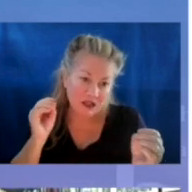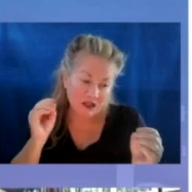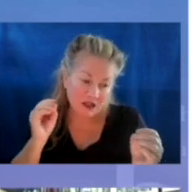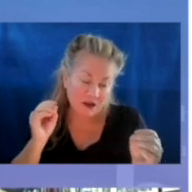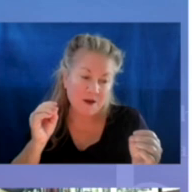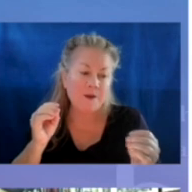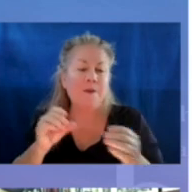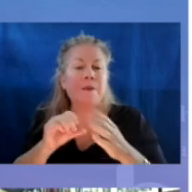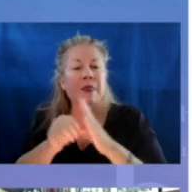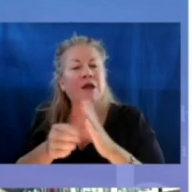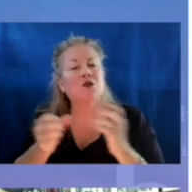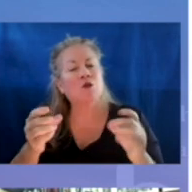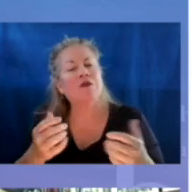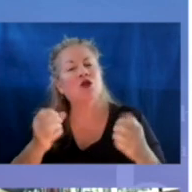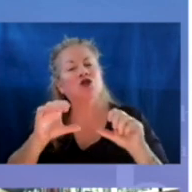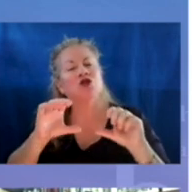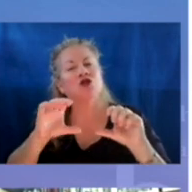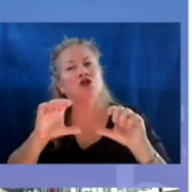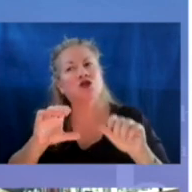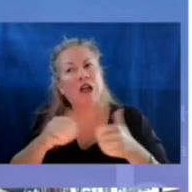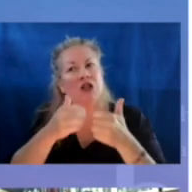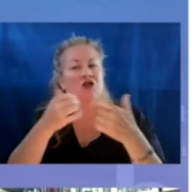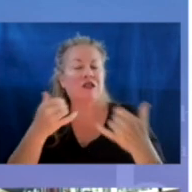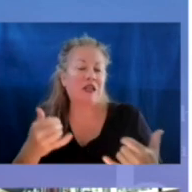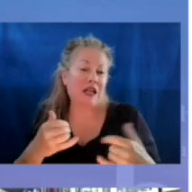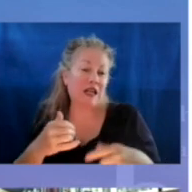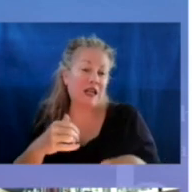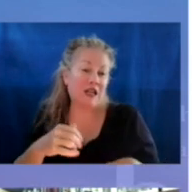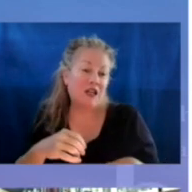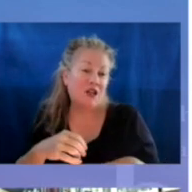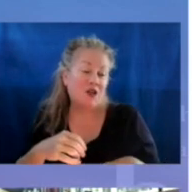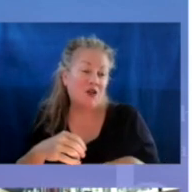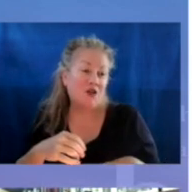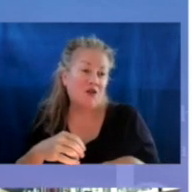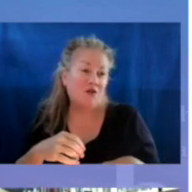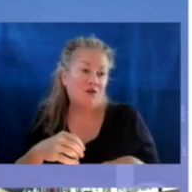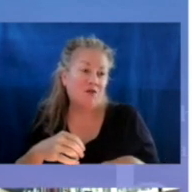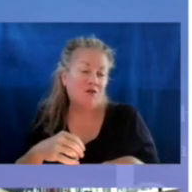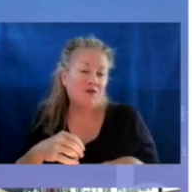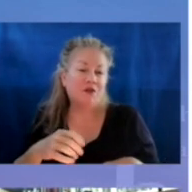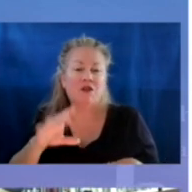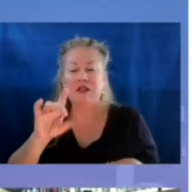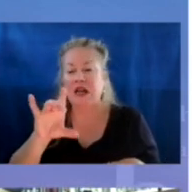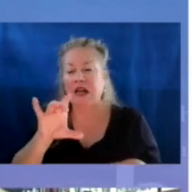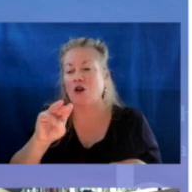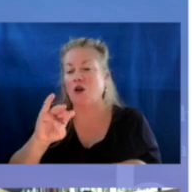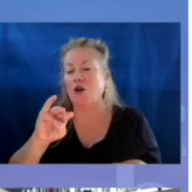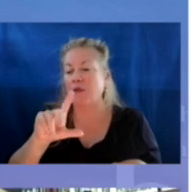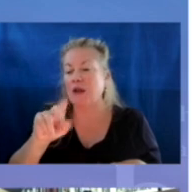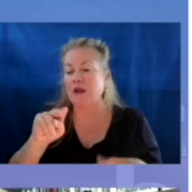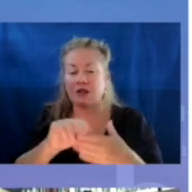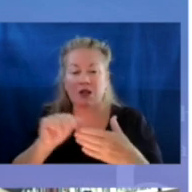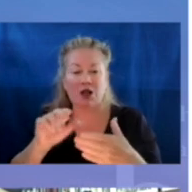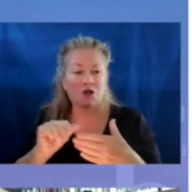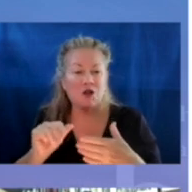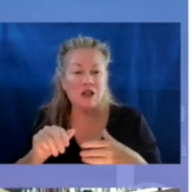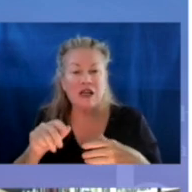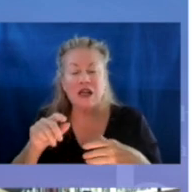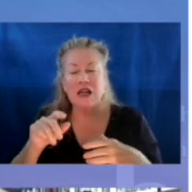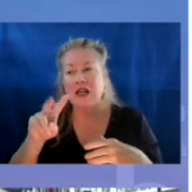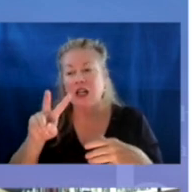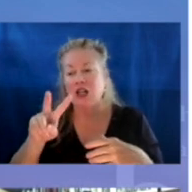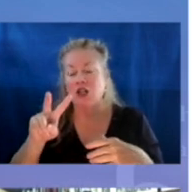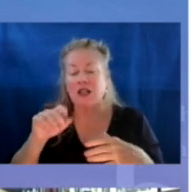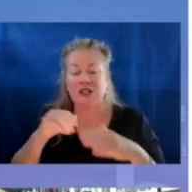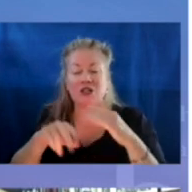underlying so many of our challenges today. So five recommendations. First of all, the $800 million, it's just under